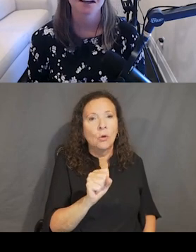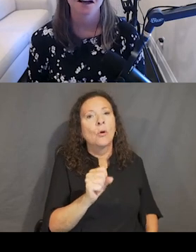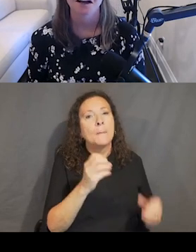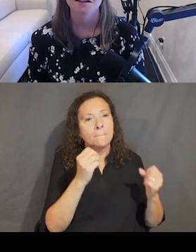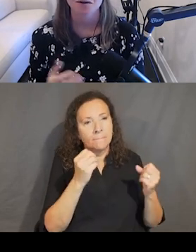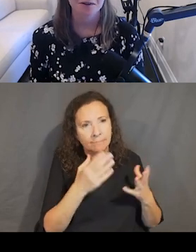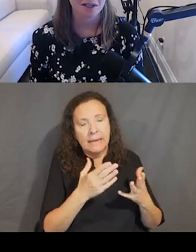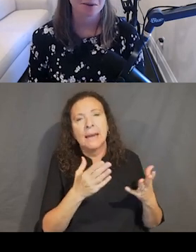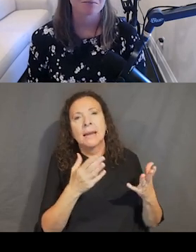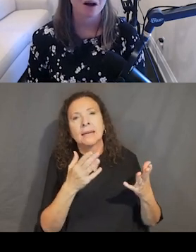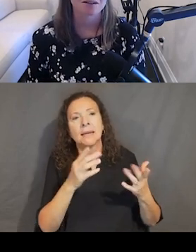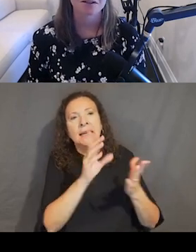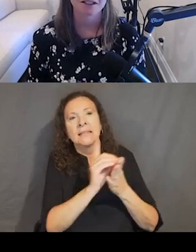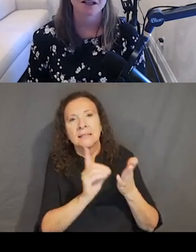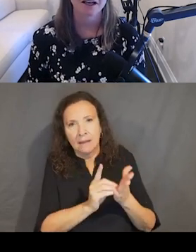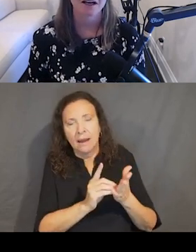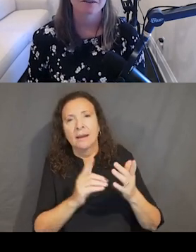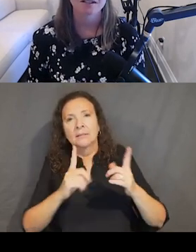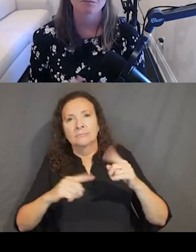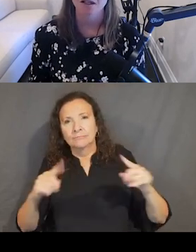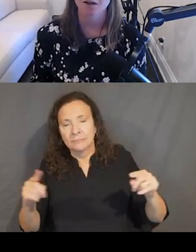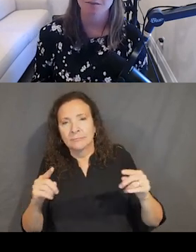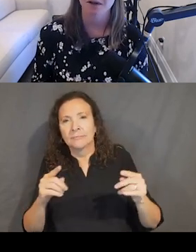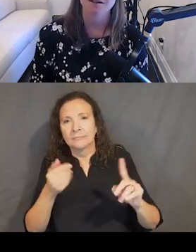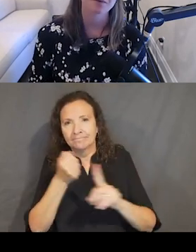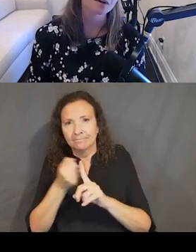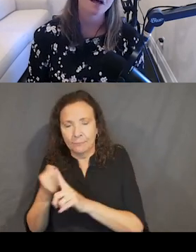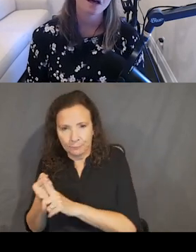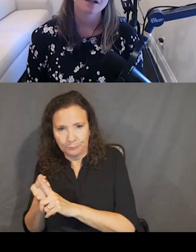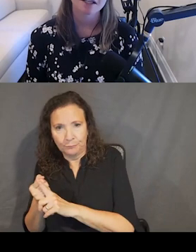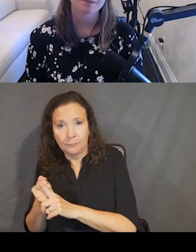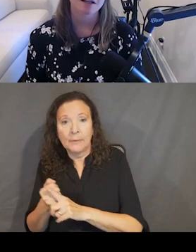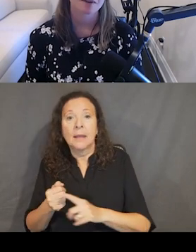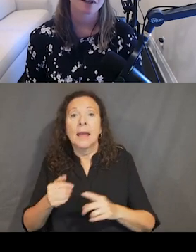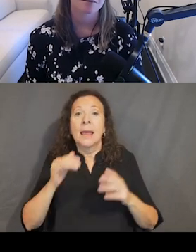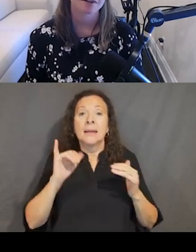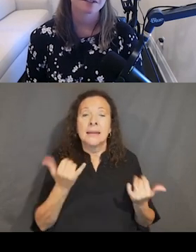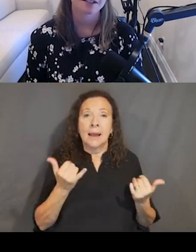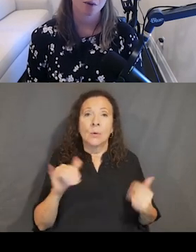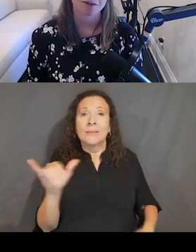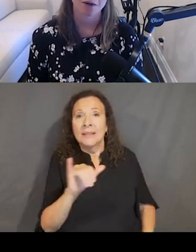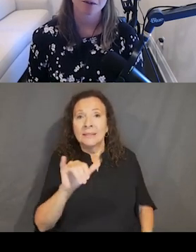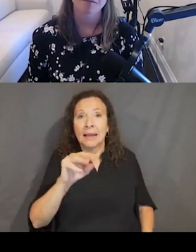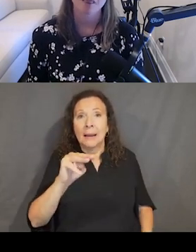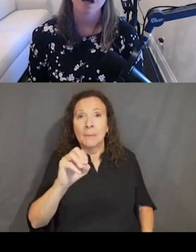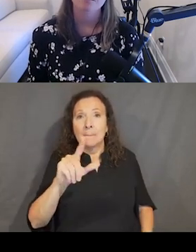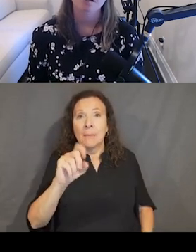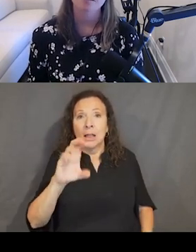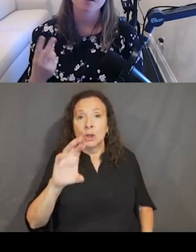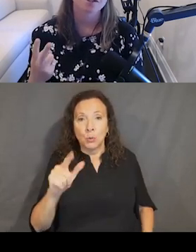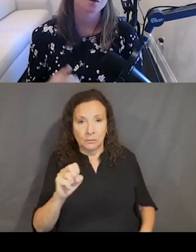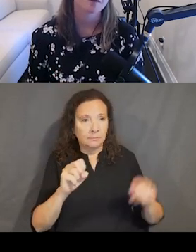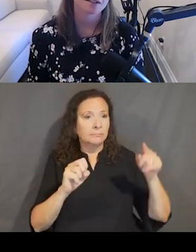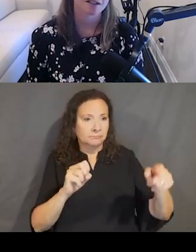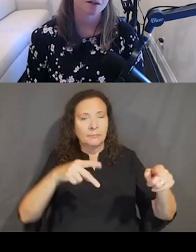place. So, for example, on screen, I have the same molecules as before, a text box with the label that says Postal Code. I'm